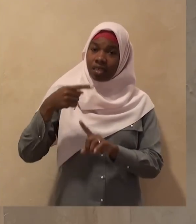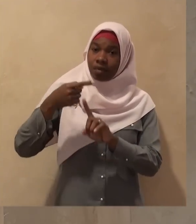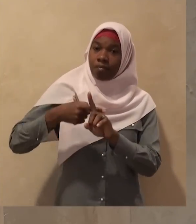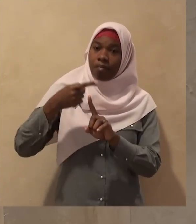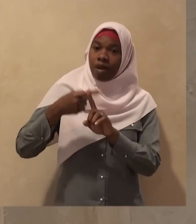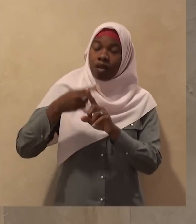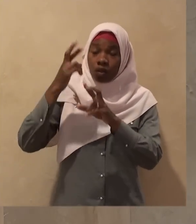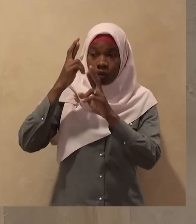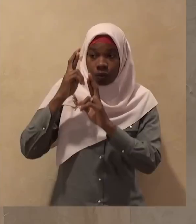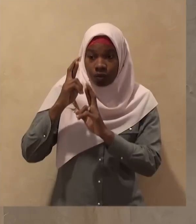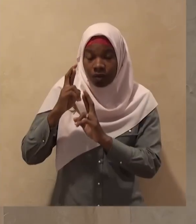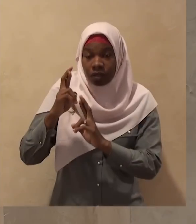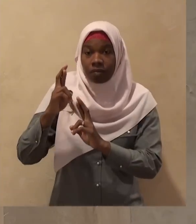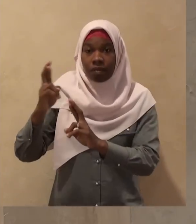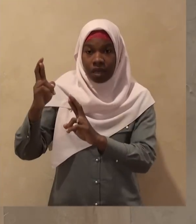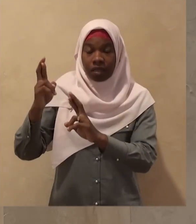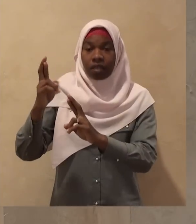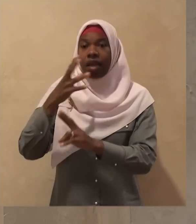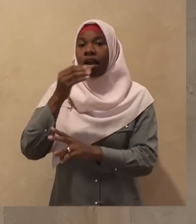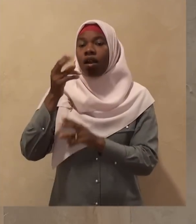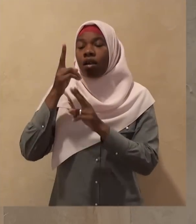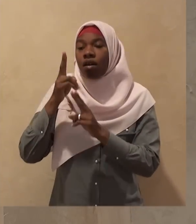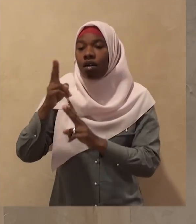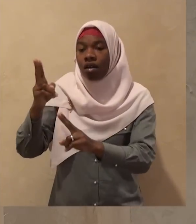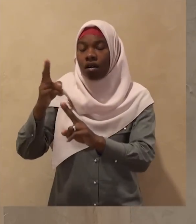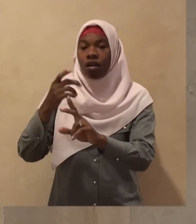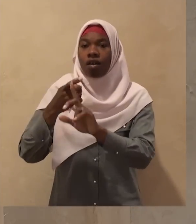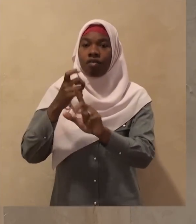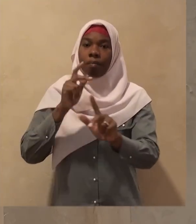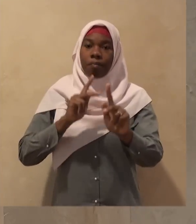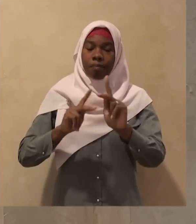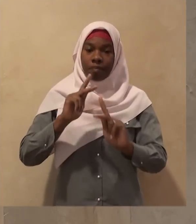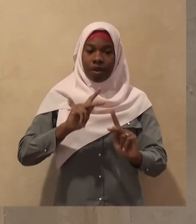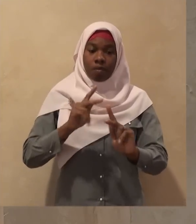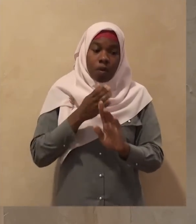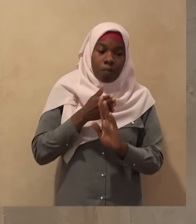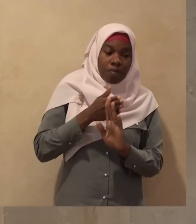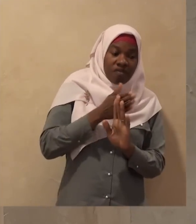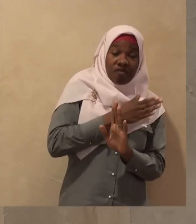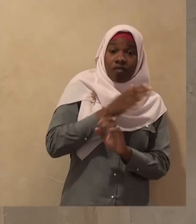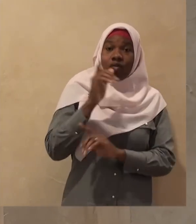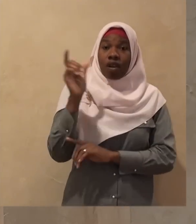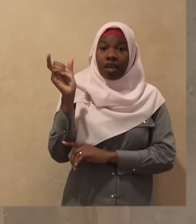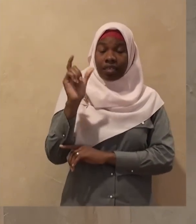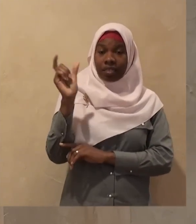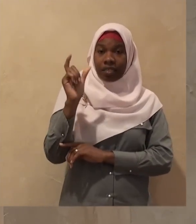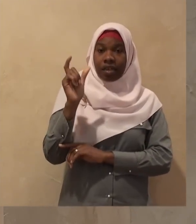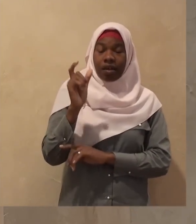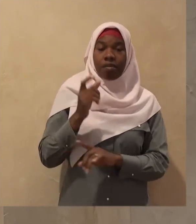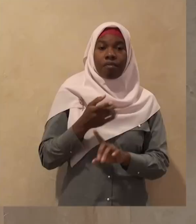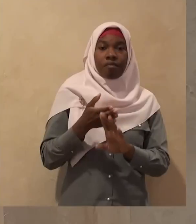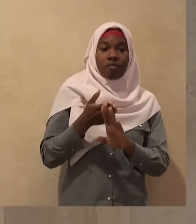respected honored by people in the period of jahiliyya in the period of ignorance